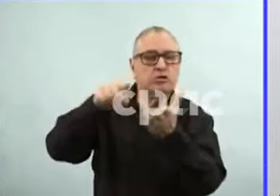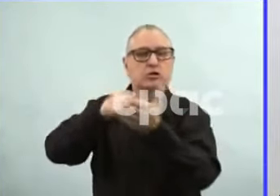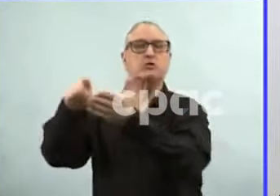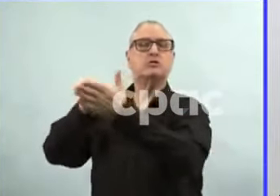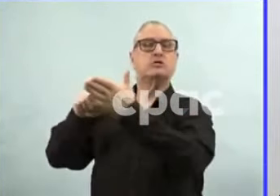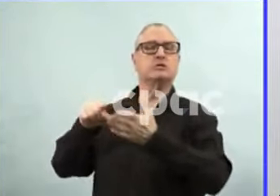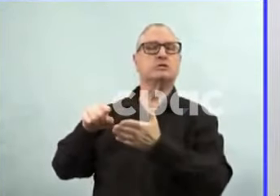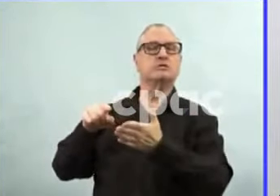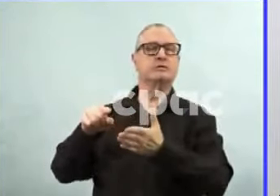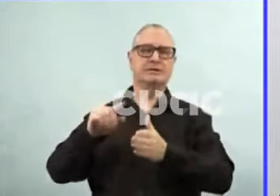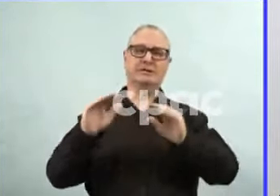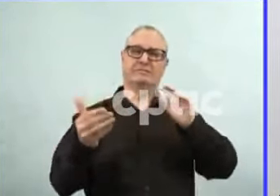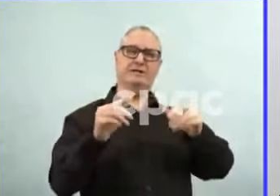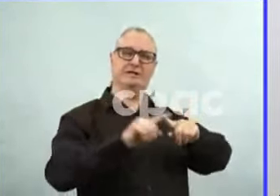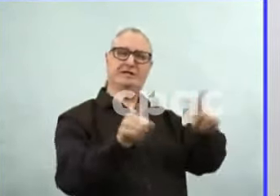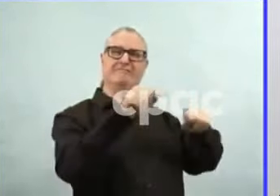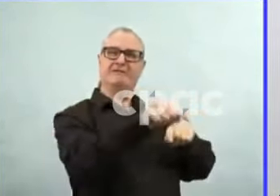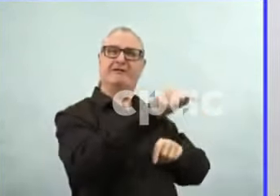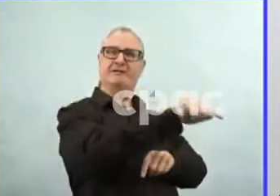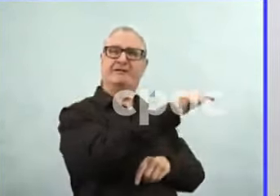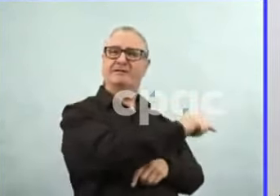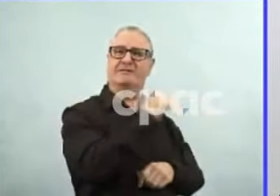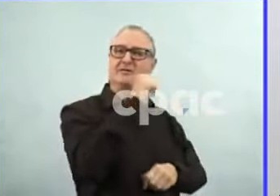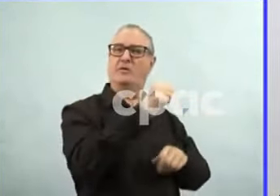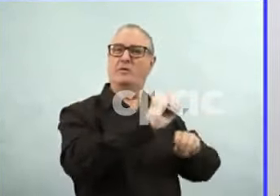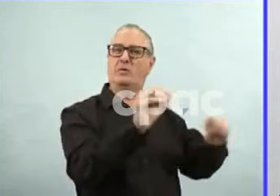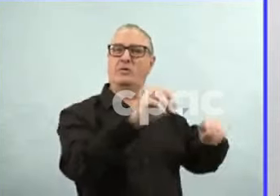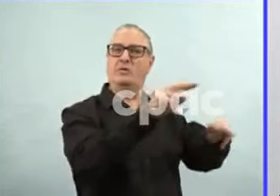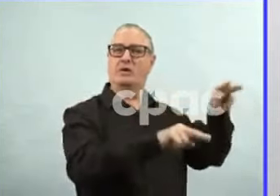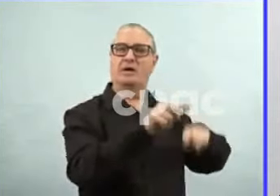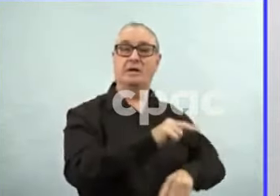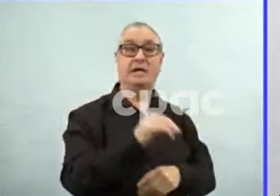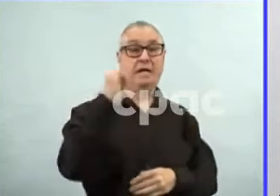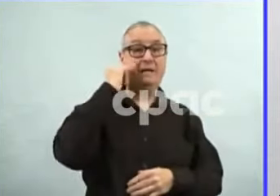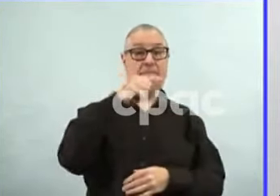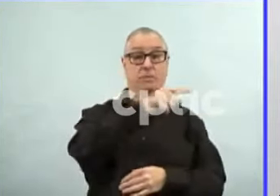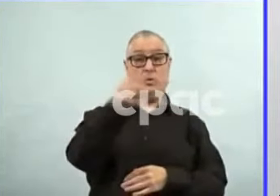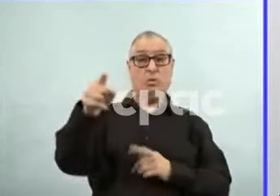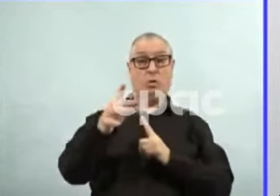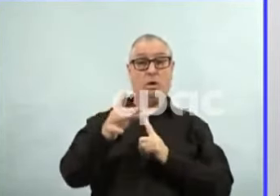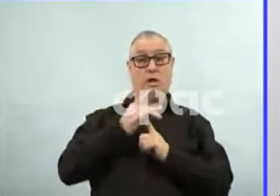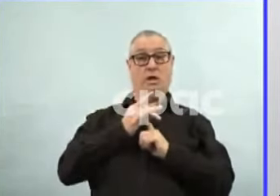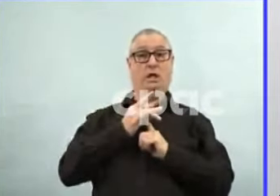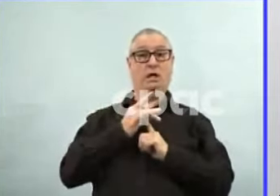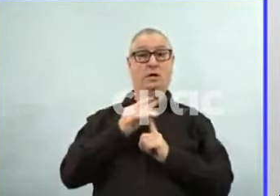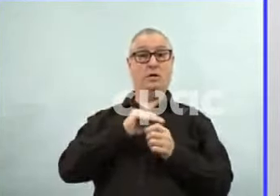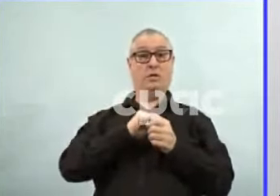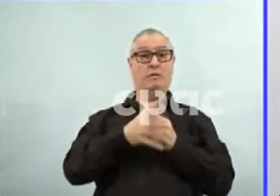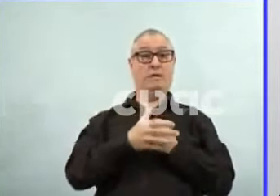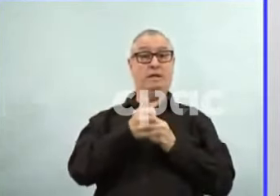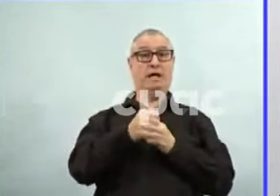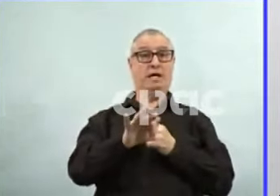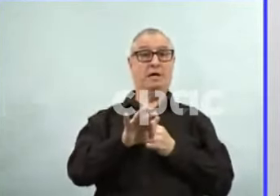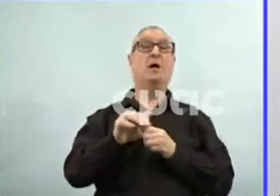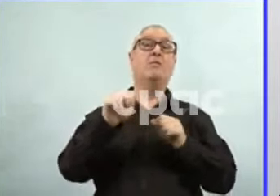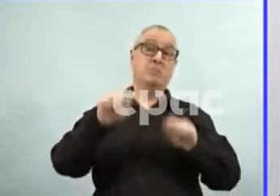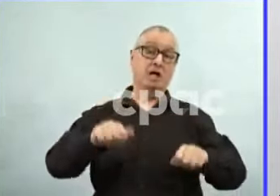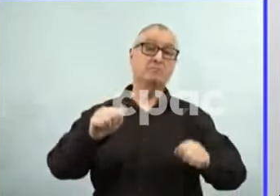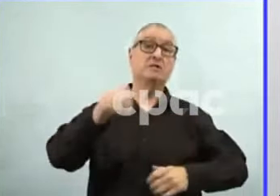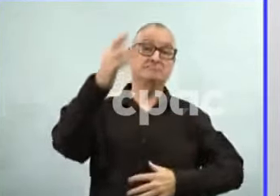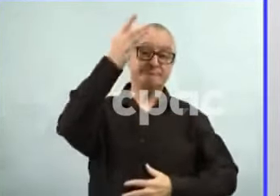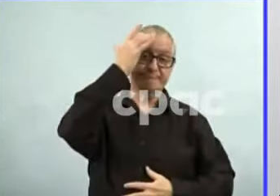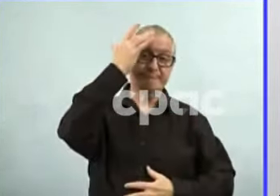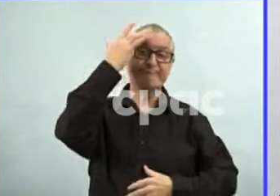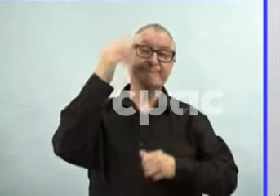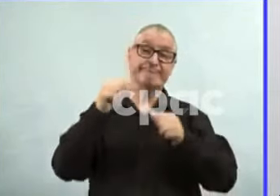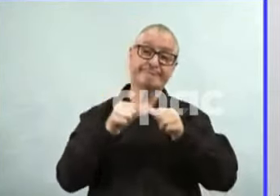and being sick for a long time and potentially having long-term side effects, the vaccines are highly unlikely to go